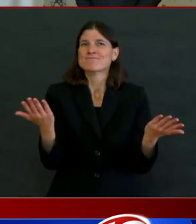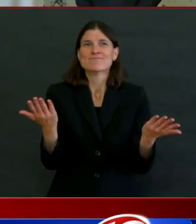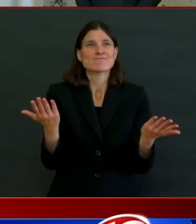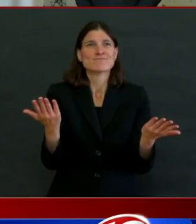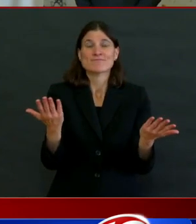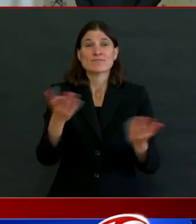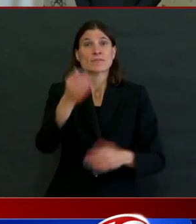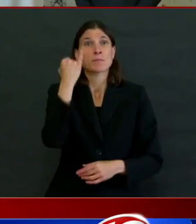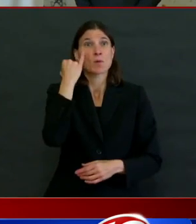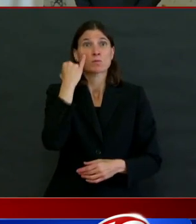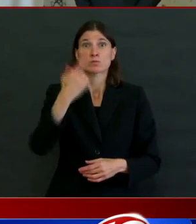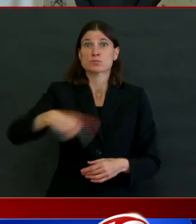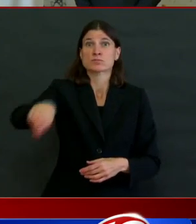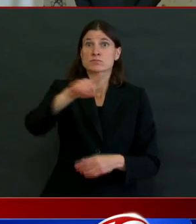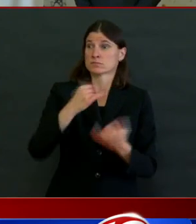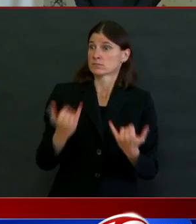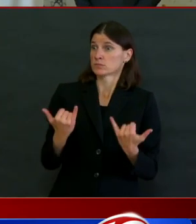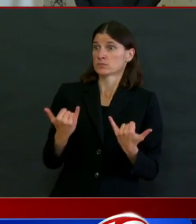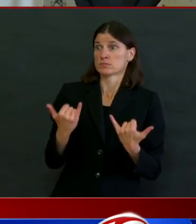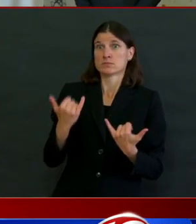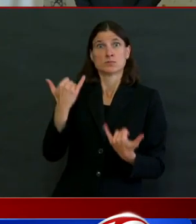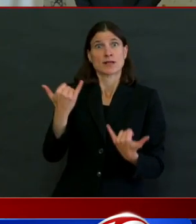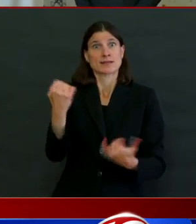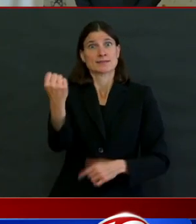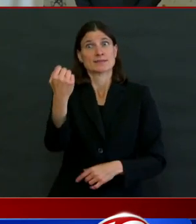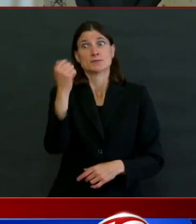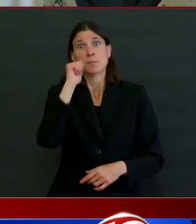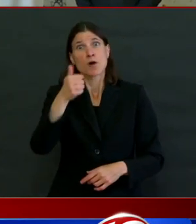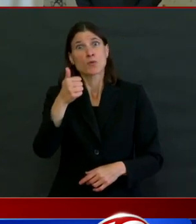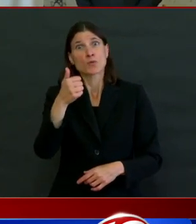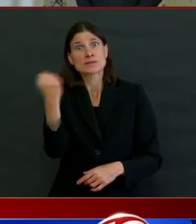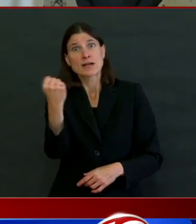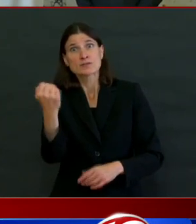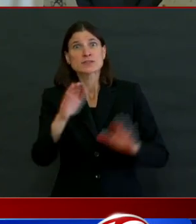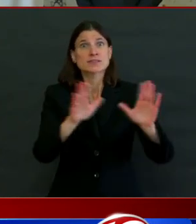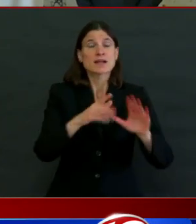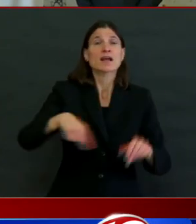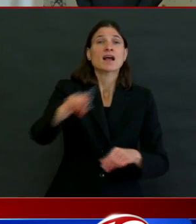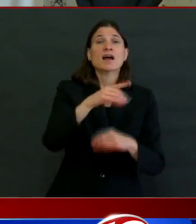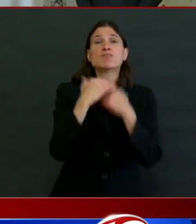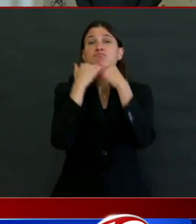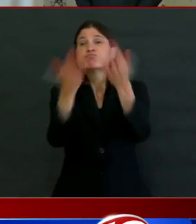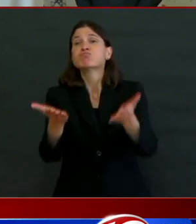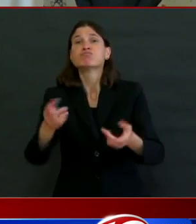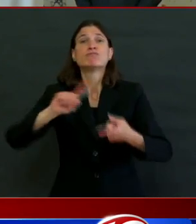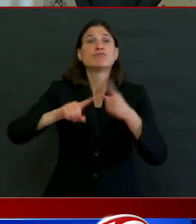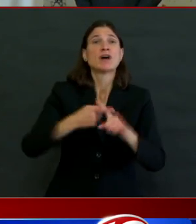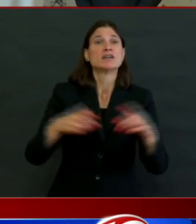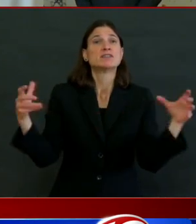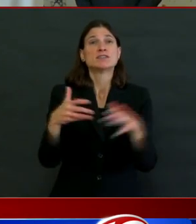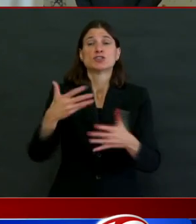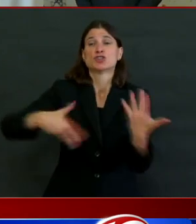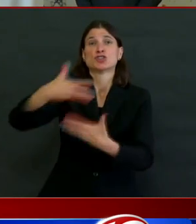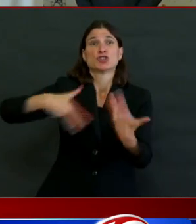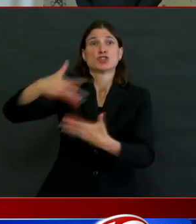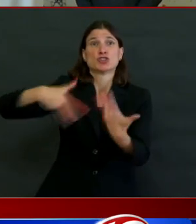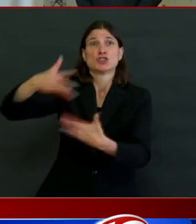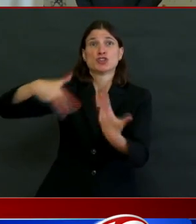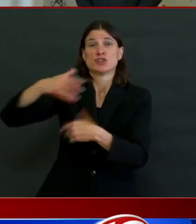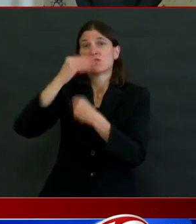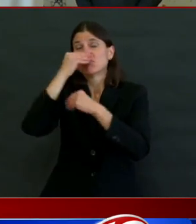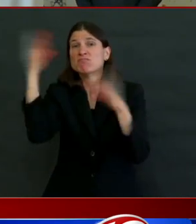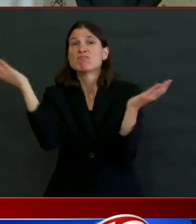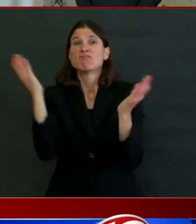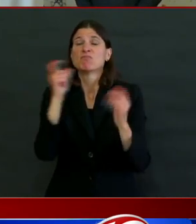back to work on Monday. We're going to start racing right back up that curve and all the hard work and economic suffering that people have endured for the past